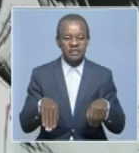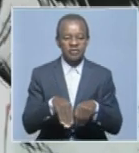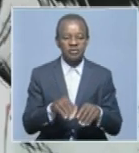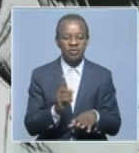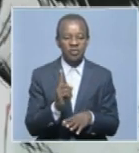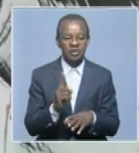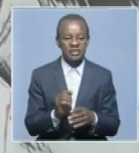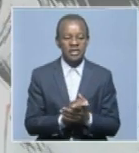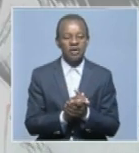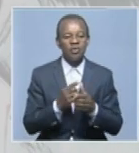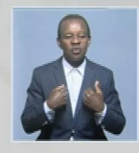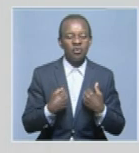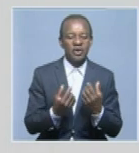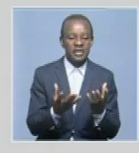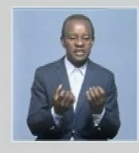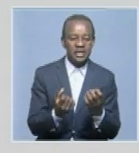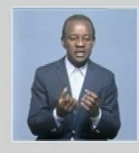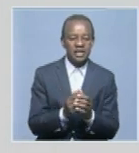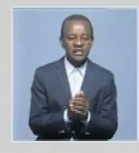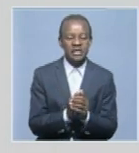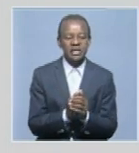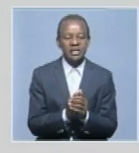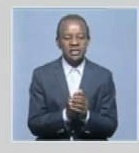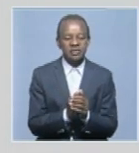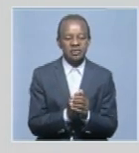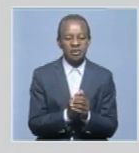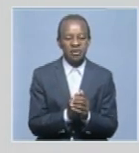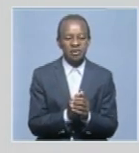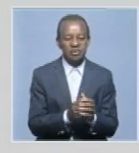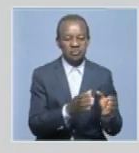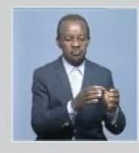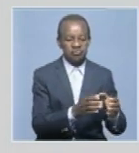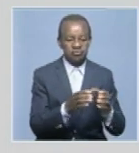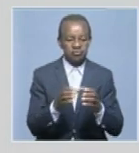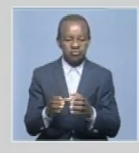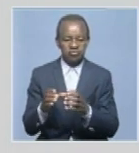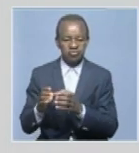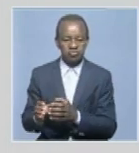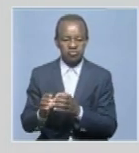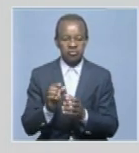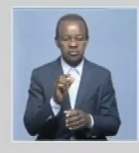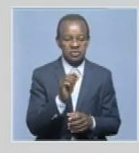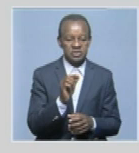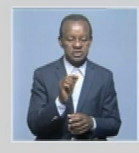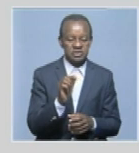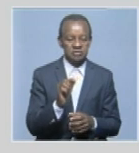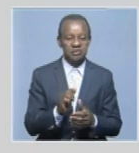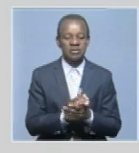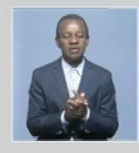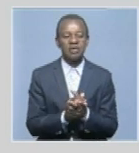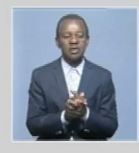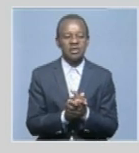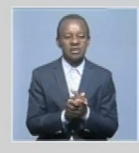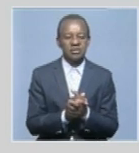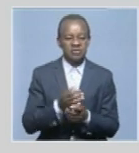smaller, smaller groups, into smaller segments, so that, um, the men